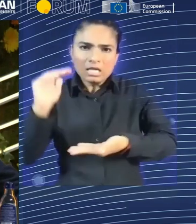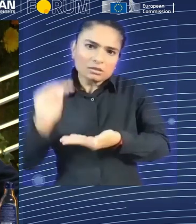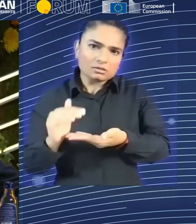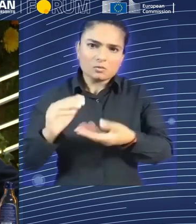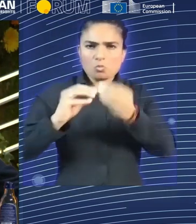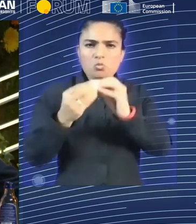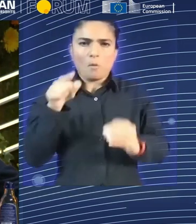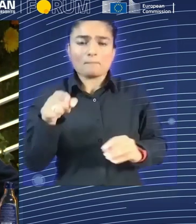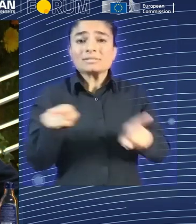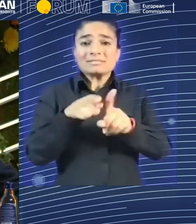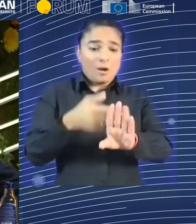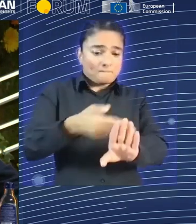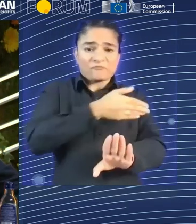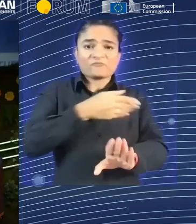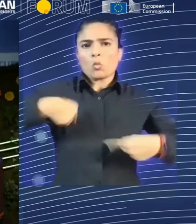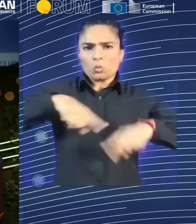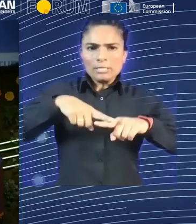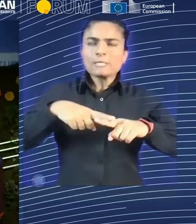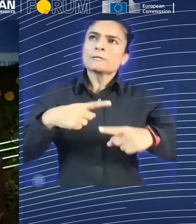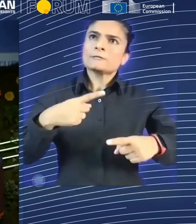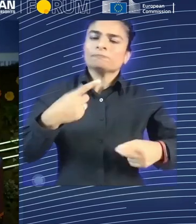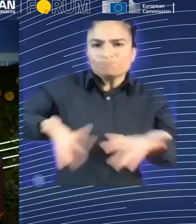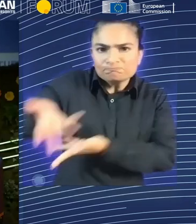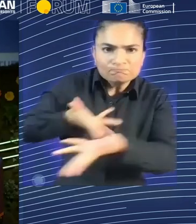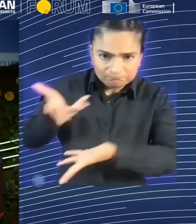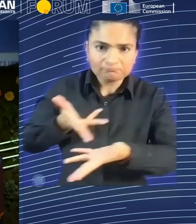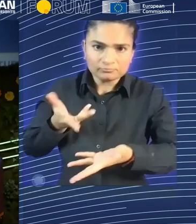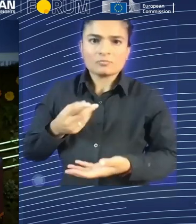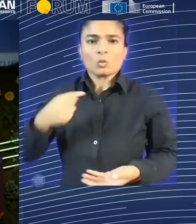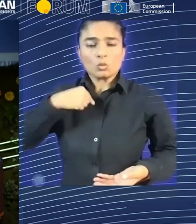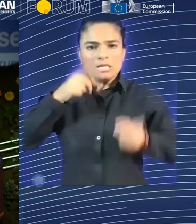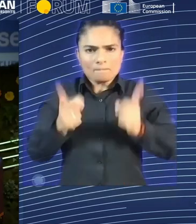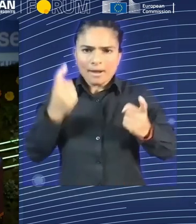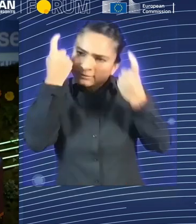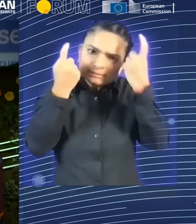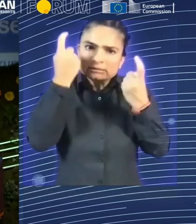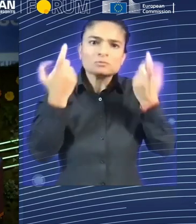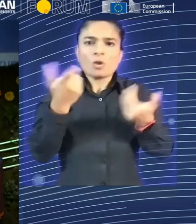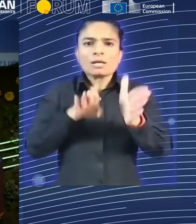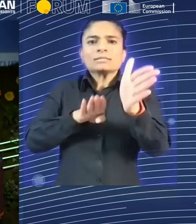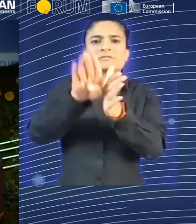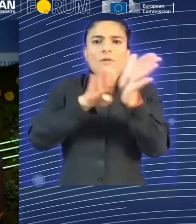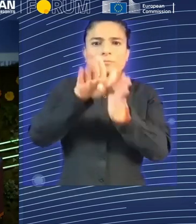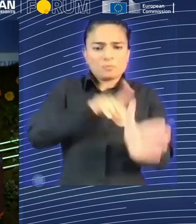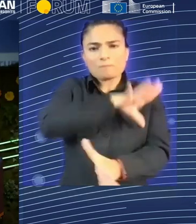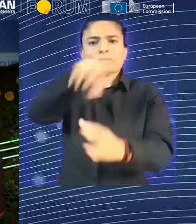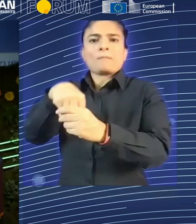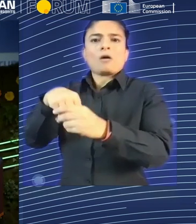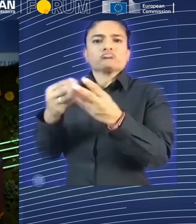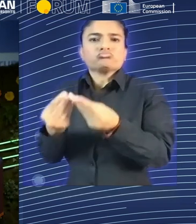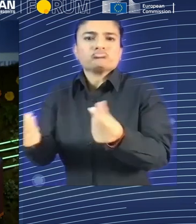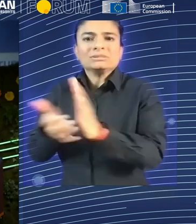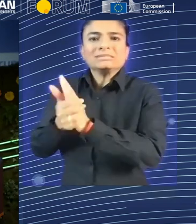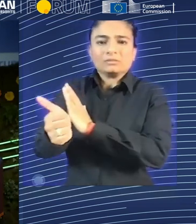To take one example of the healthcare sector, there are massive shortages in the healthcare sector in many, many countries. And